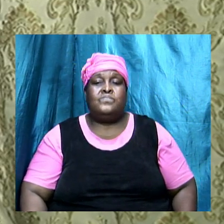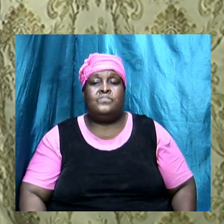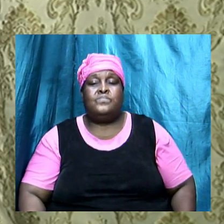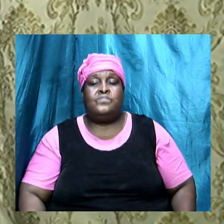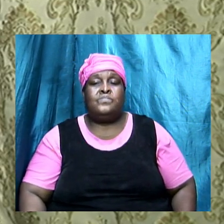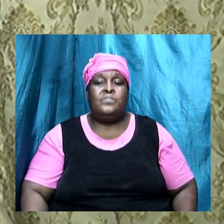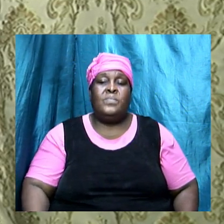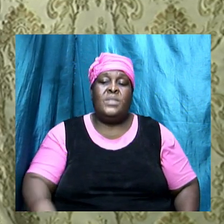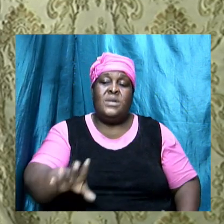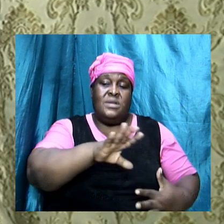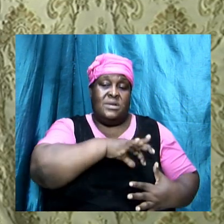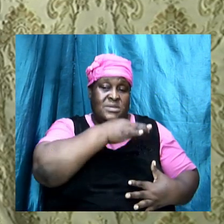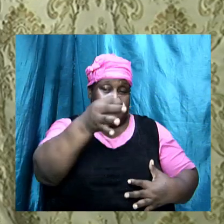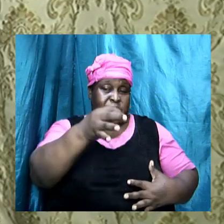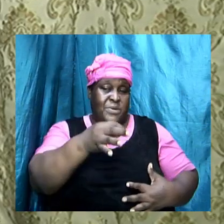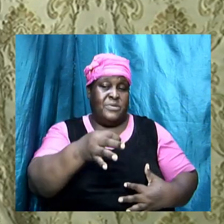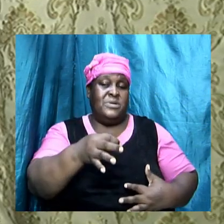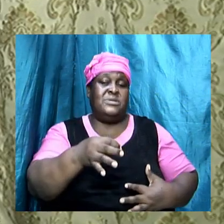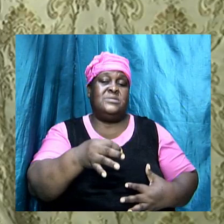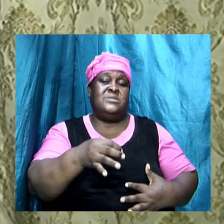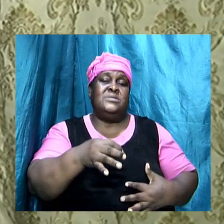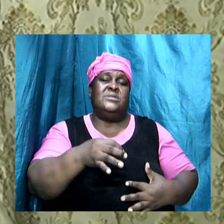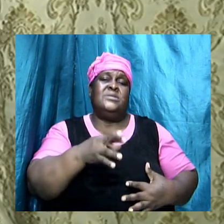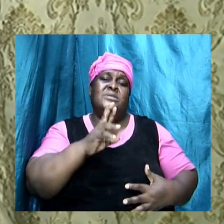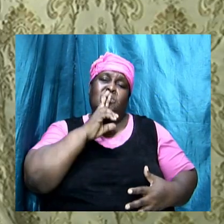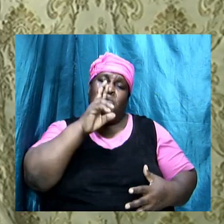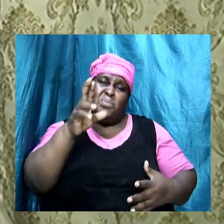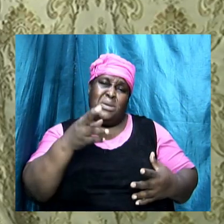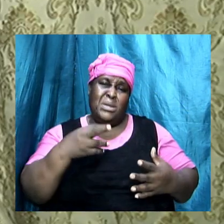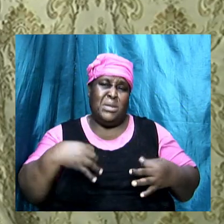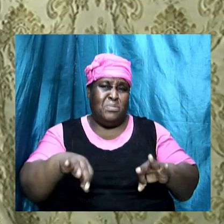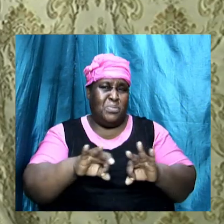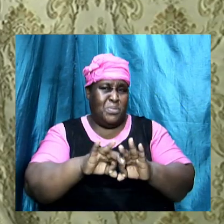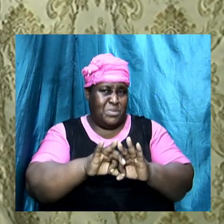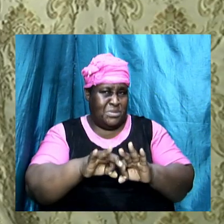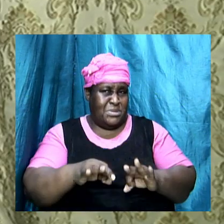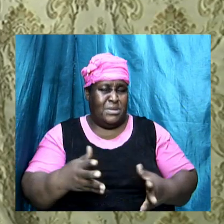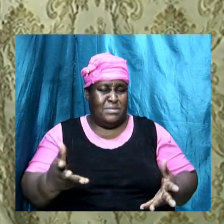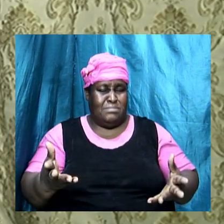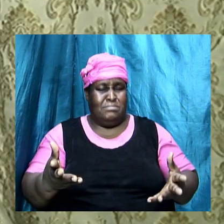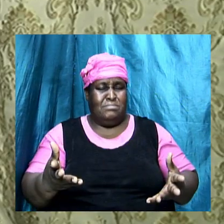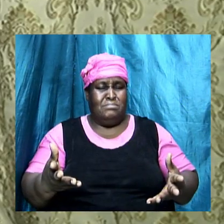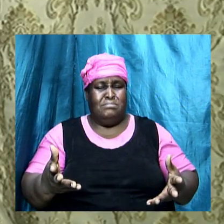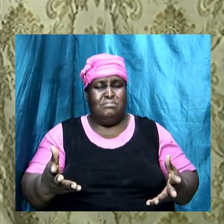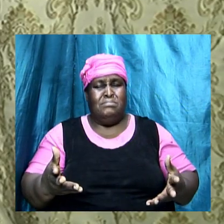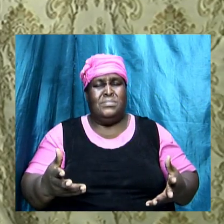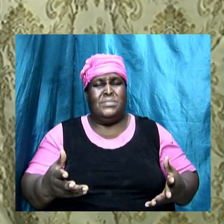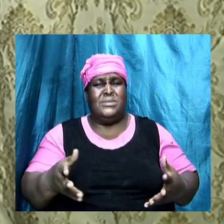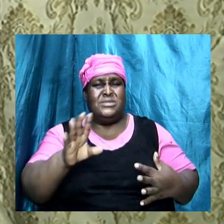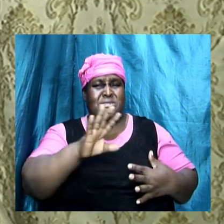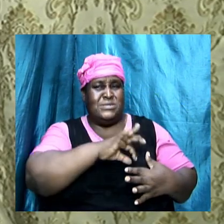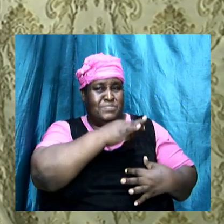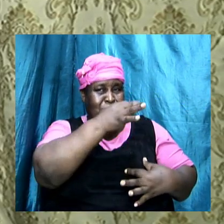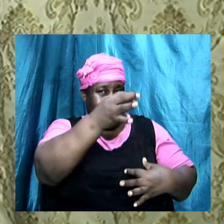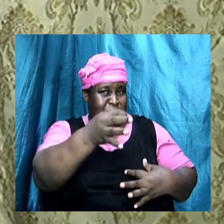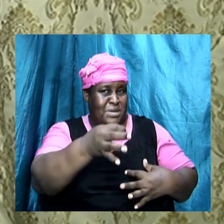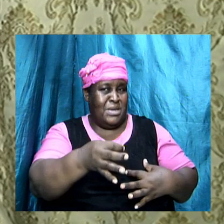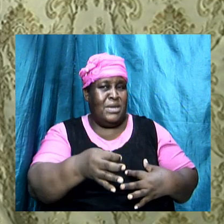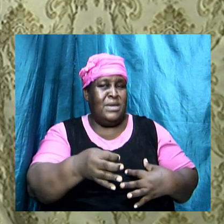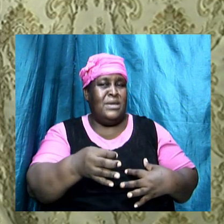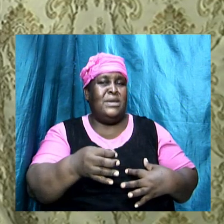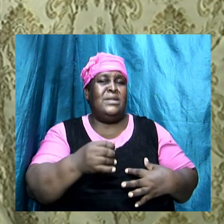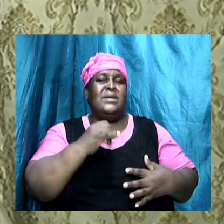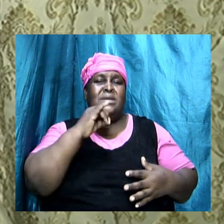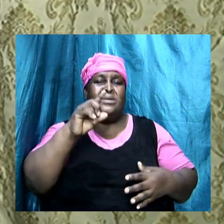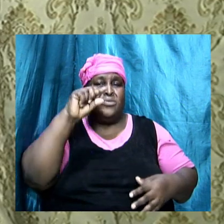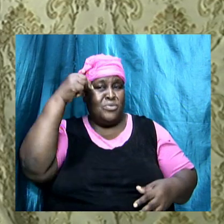so the spirit on the other hand is the really important thing man is the spirit is the recipient of the